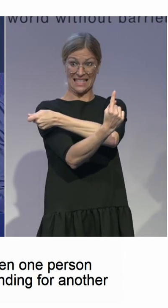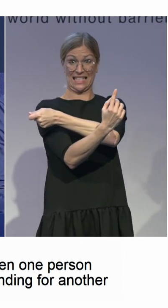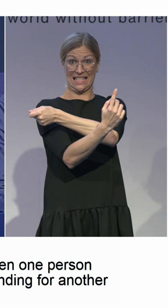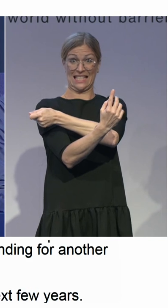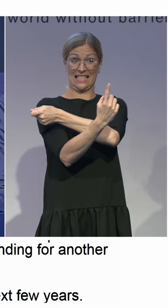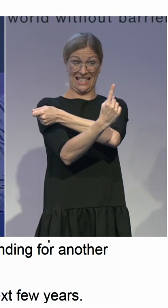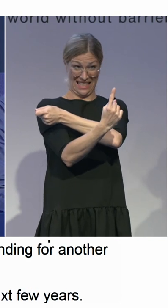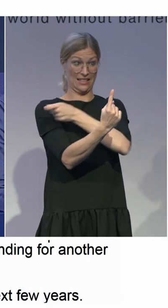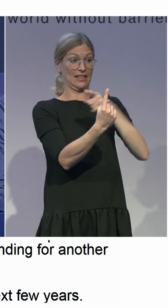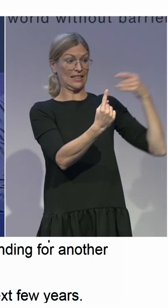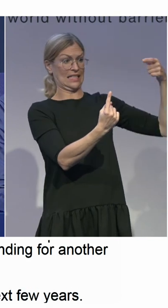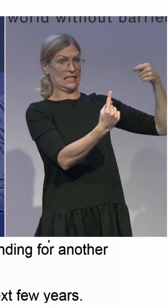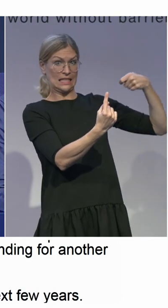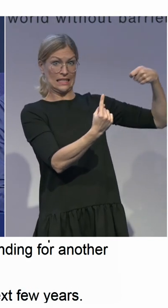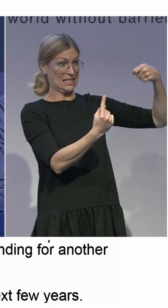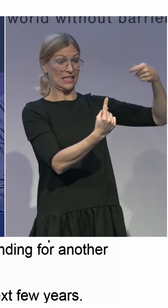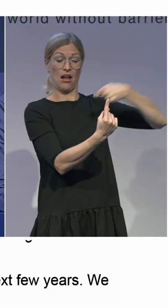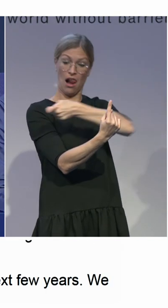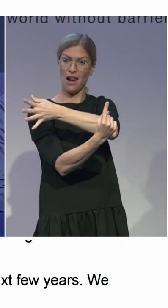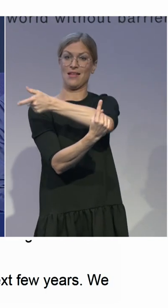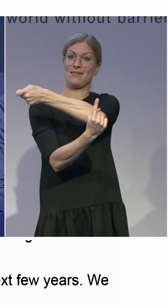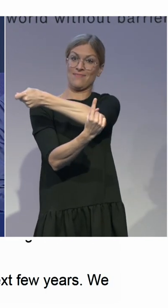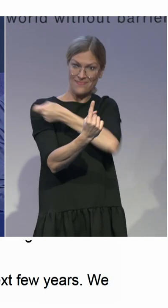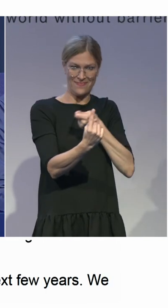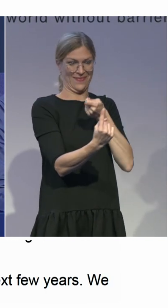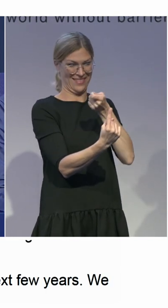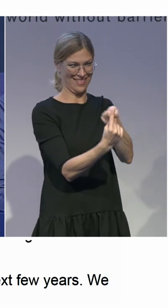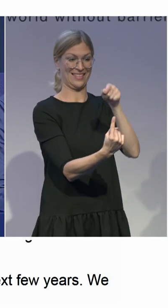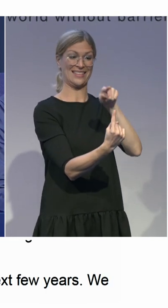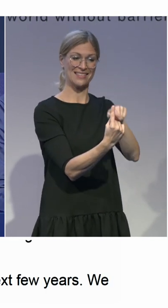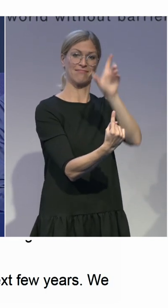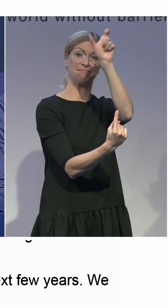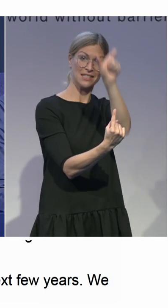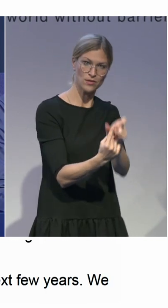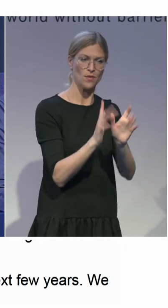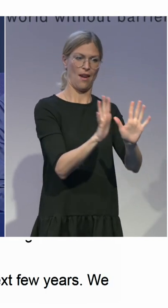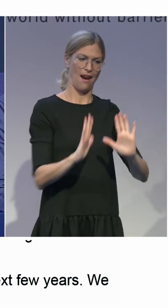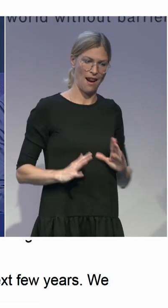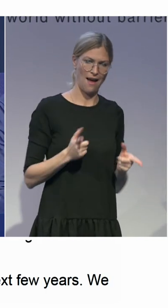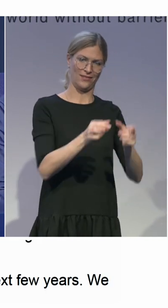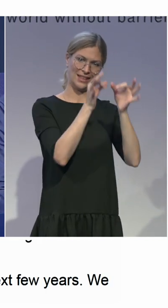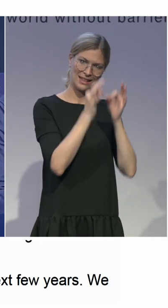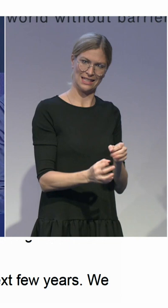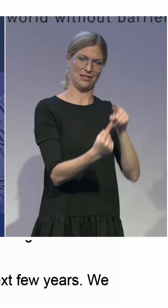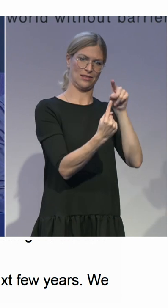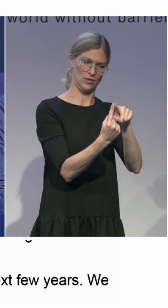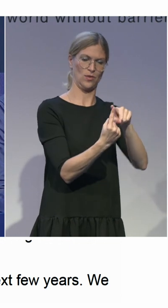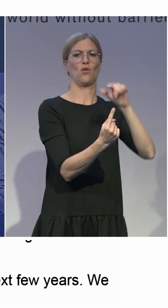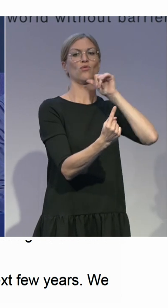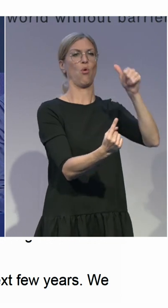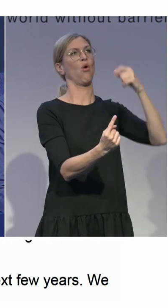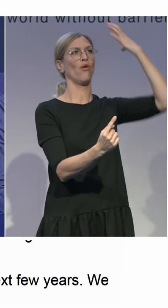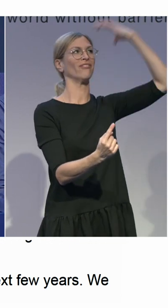we hope that there will be a low that decreases the amount of people who are being